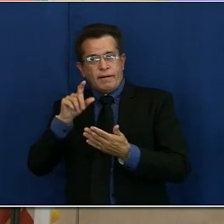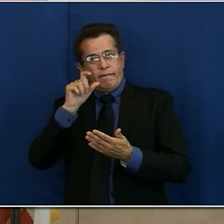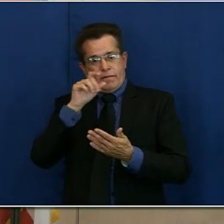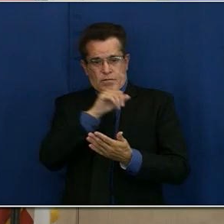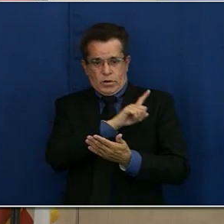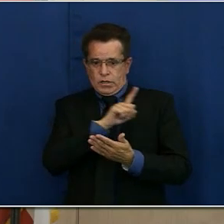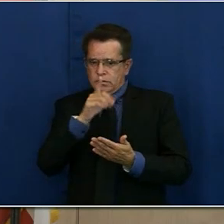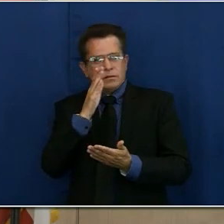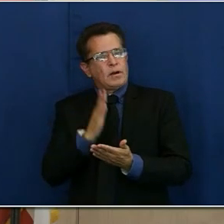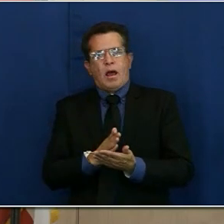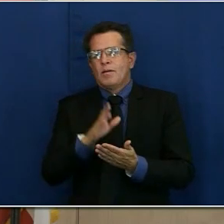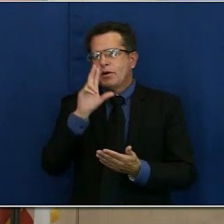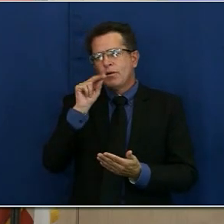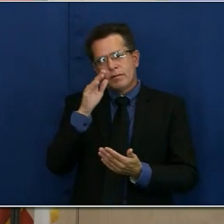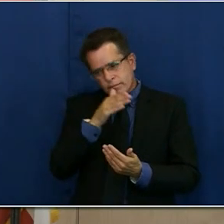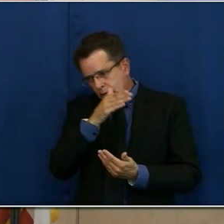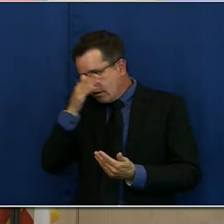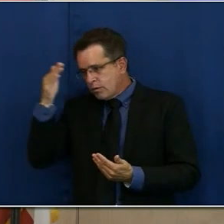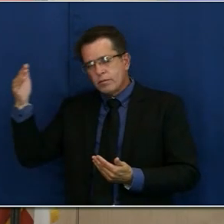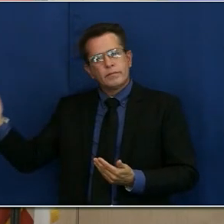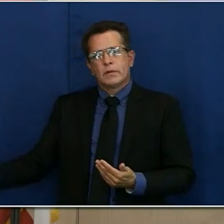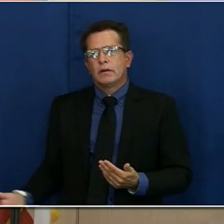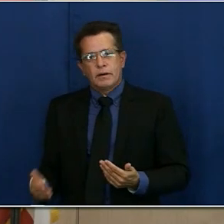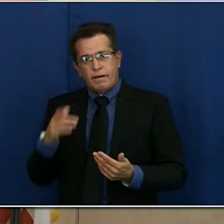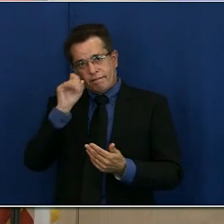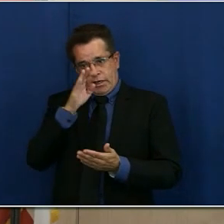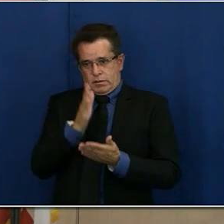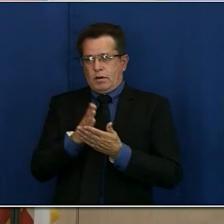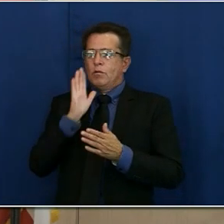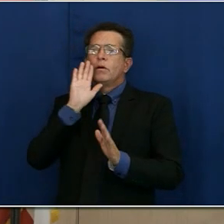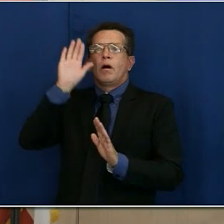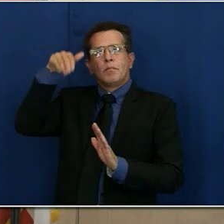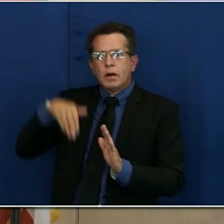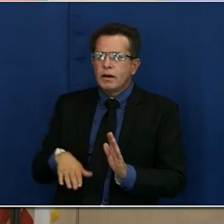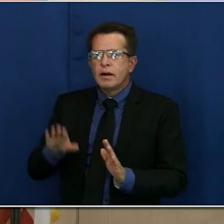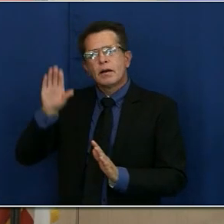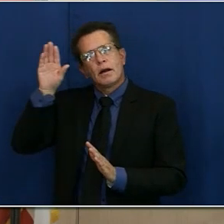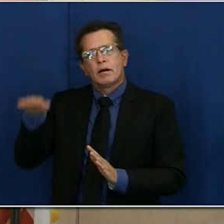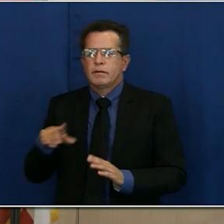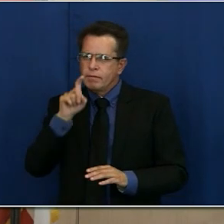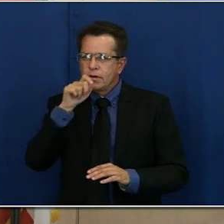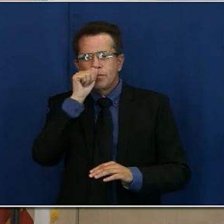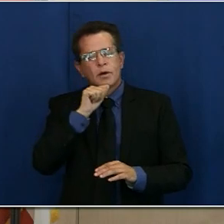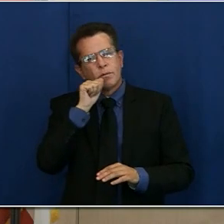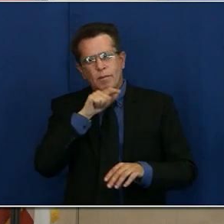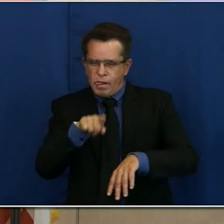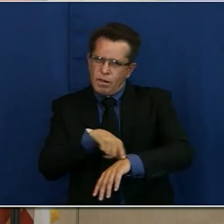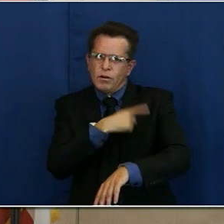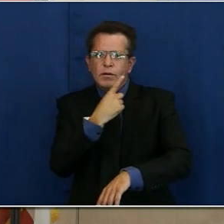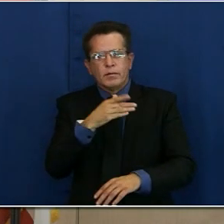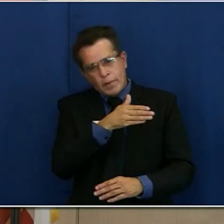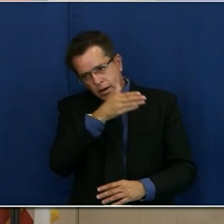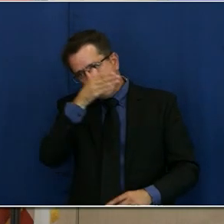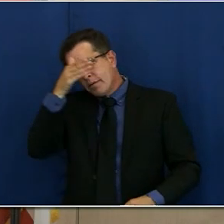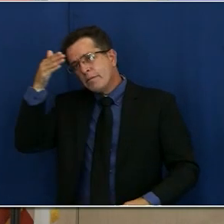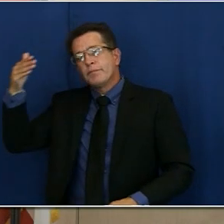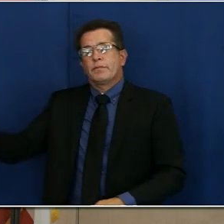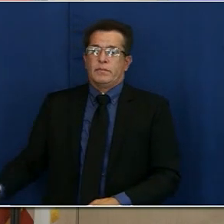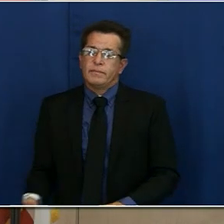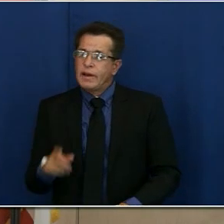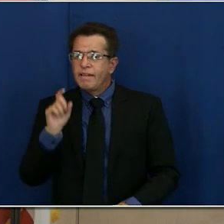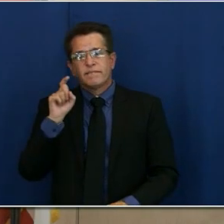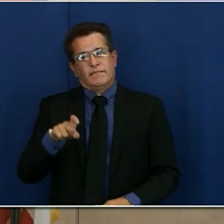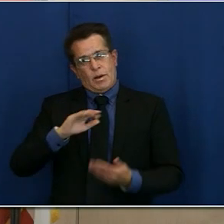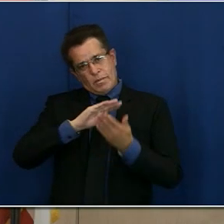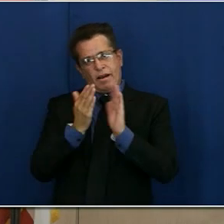stopping it, it sends us into the yo-yo situation as well. So this is a, will have to become